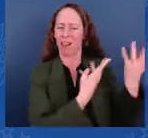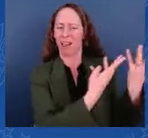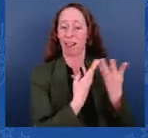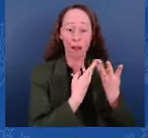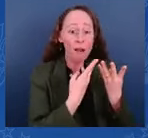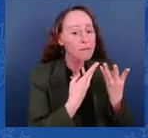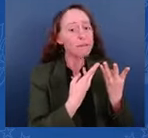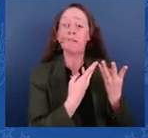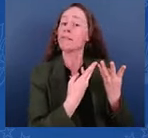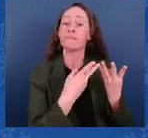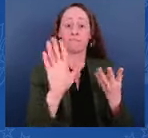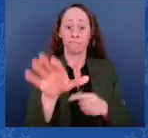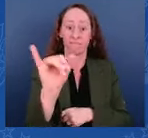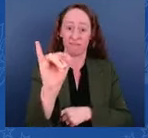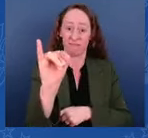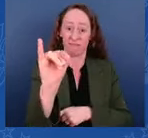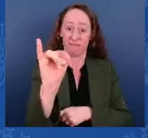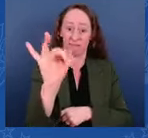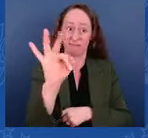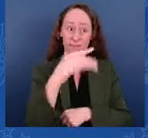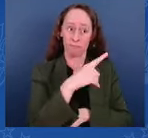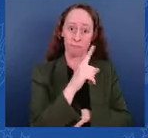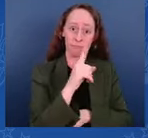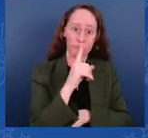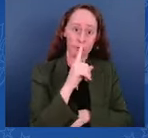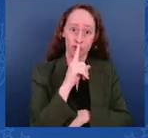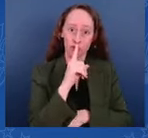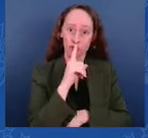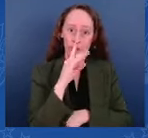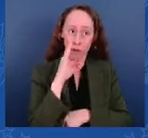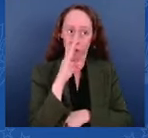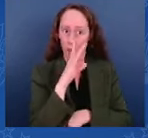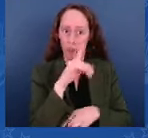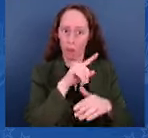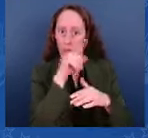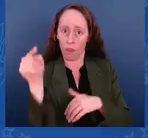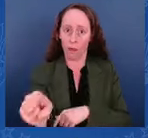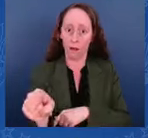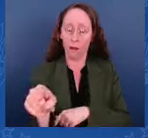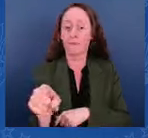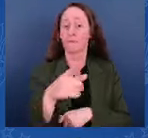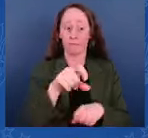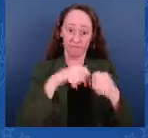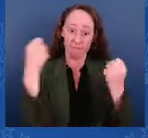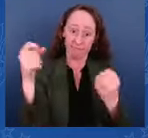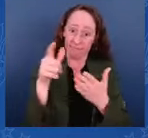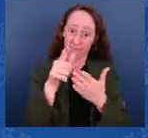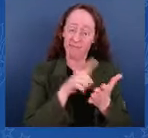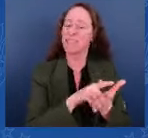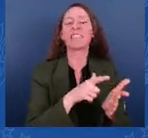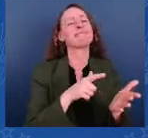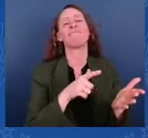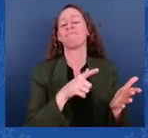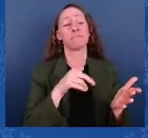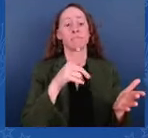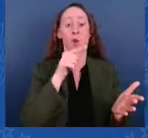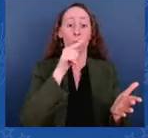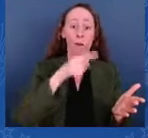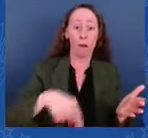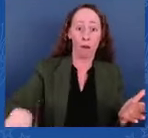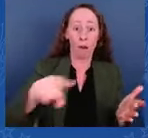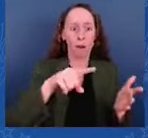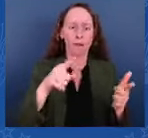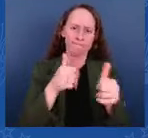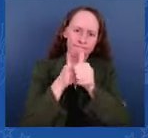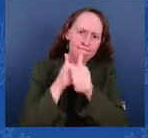border unless they seek it after entering through an established lawful process. And those who seek to come to the United States legally, for